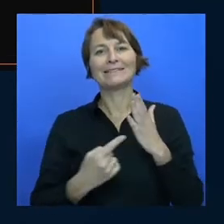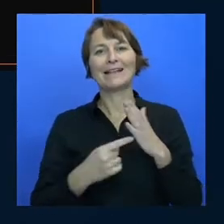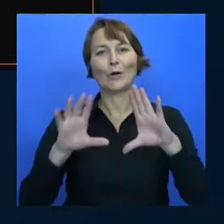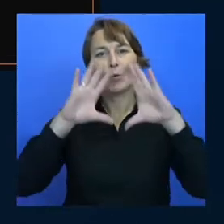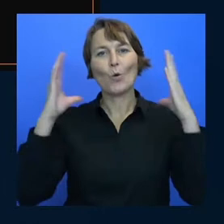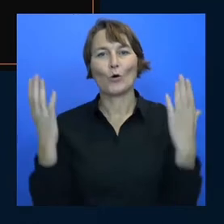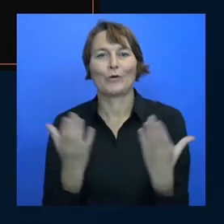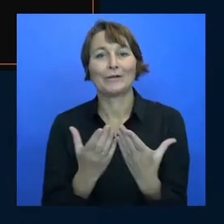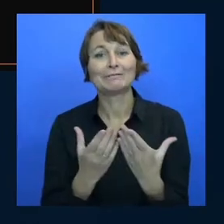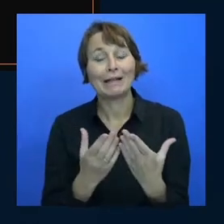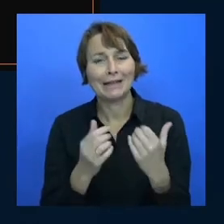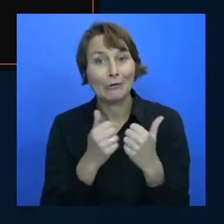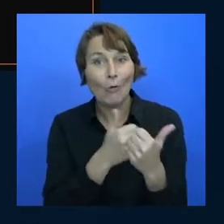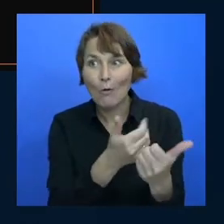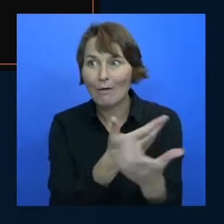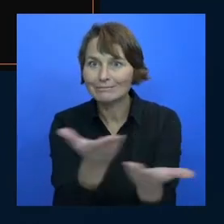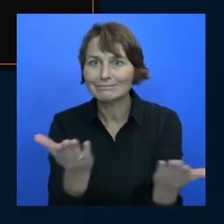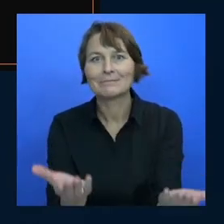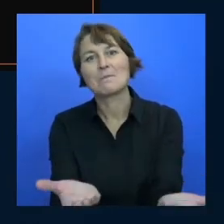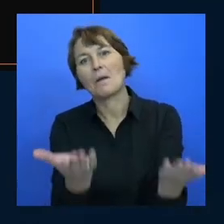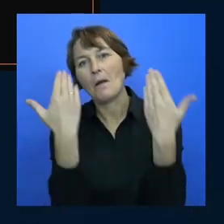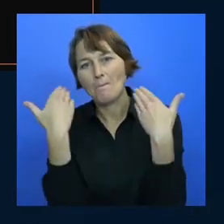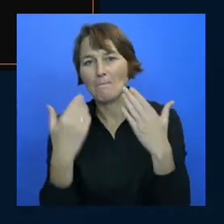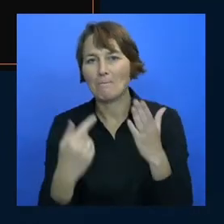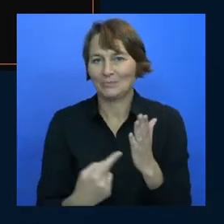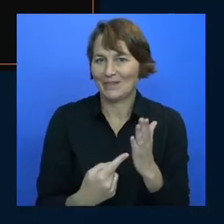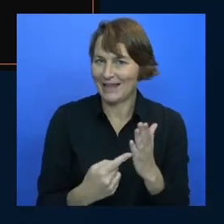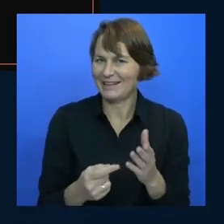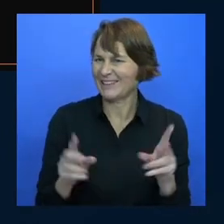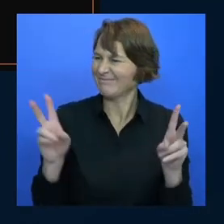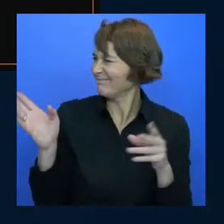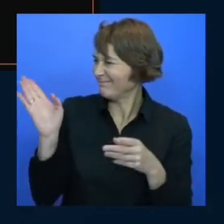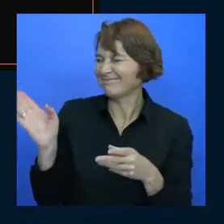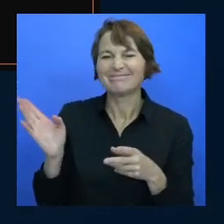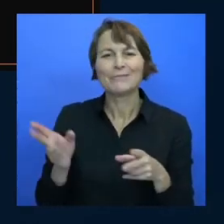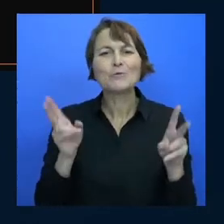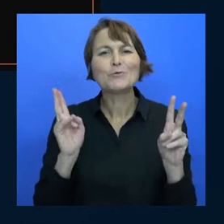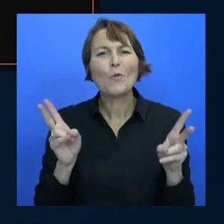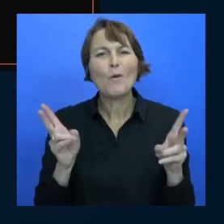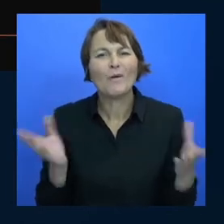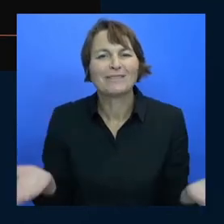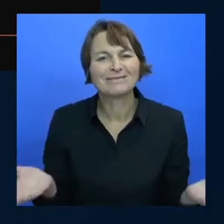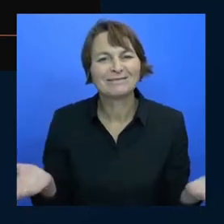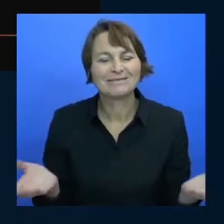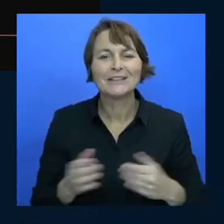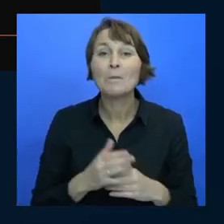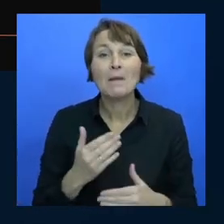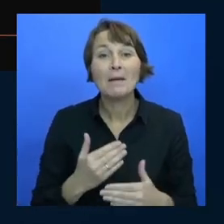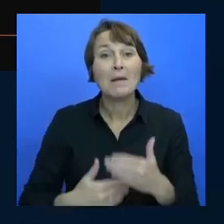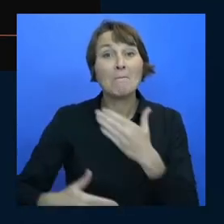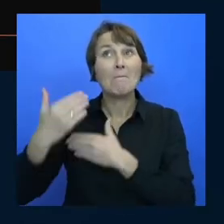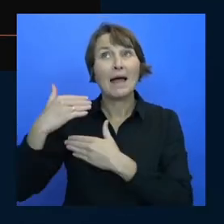could come into tech where that kind of thing is normalized so maybe we'll get back to the way things were in 84 and then move it forward